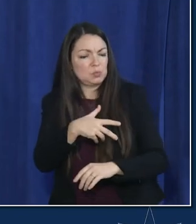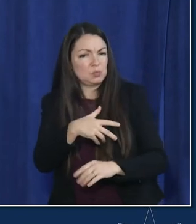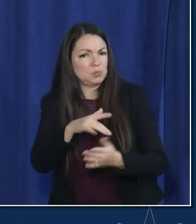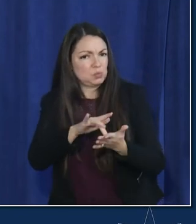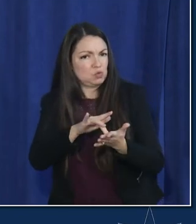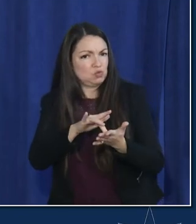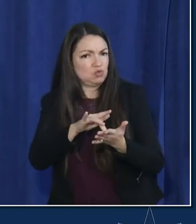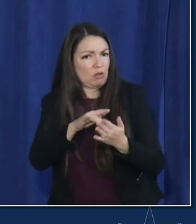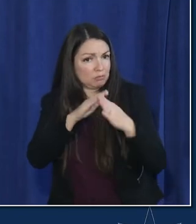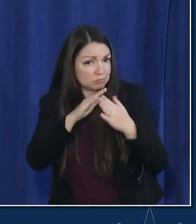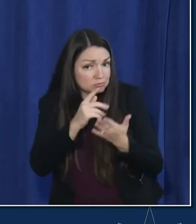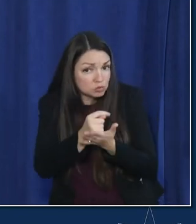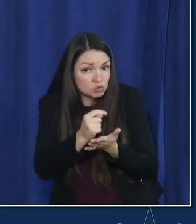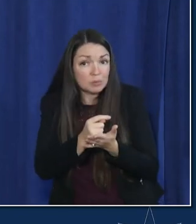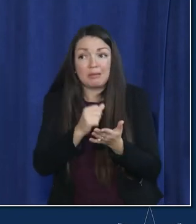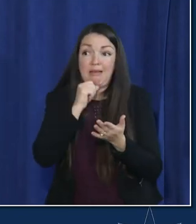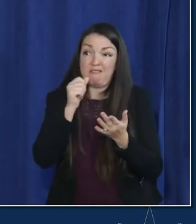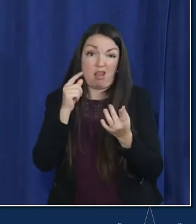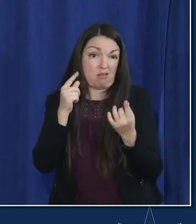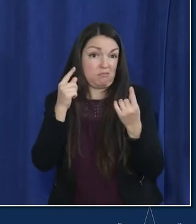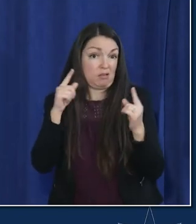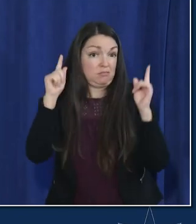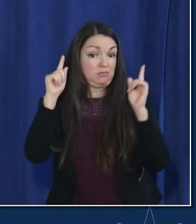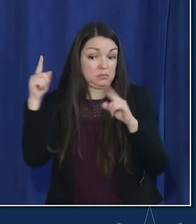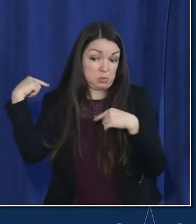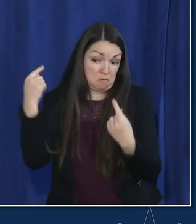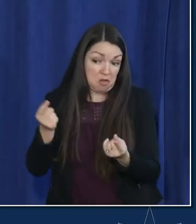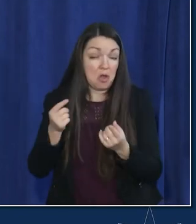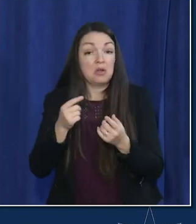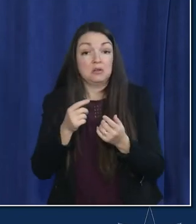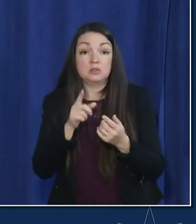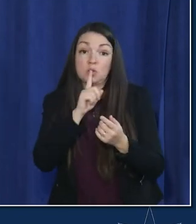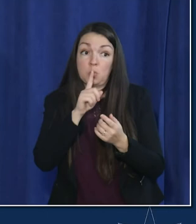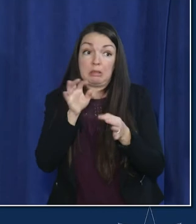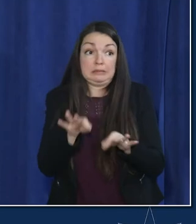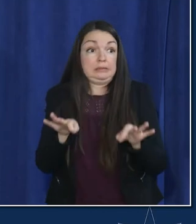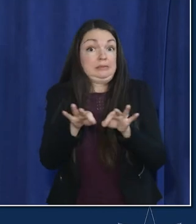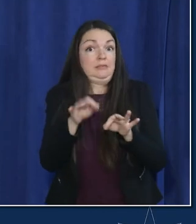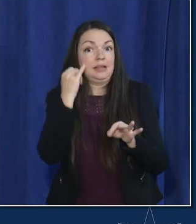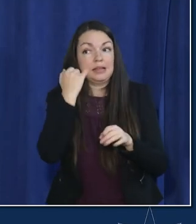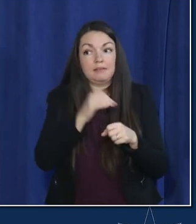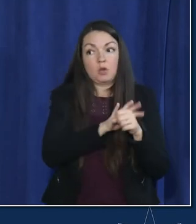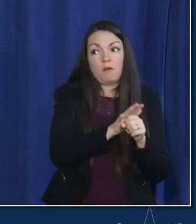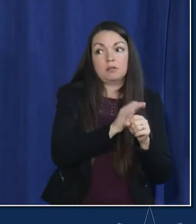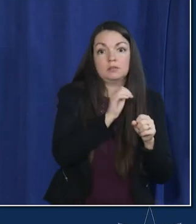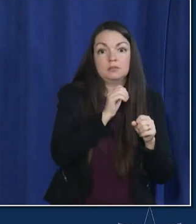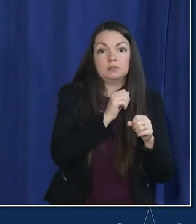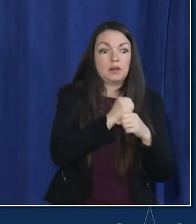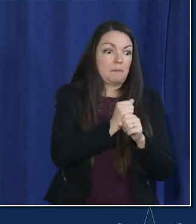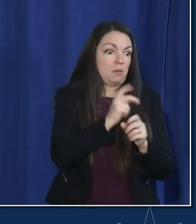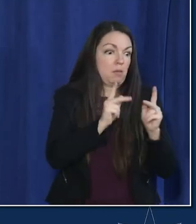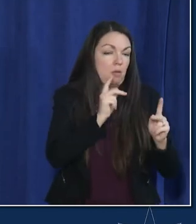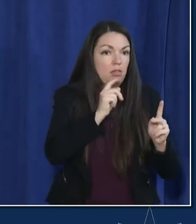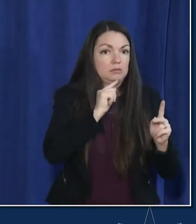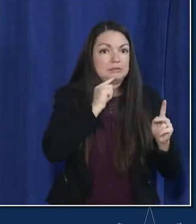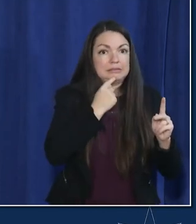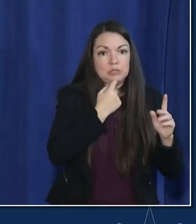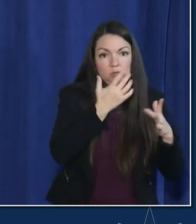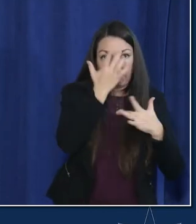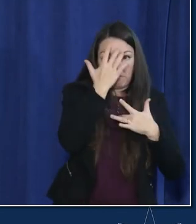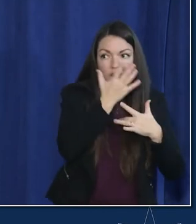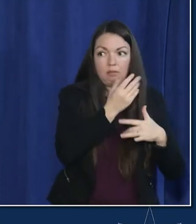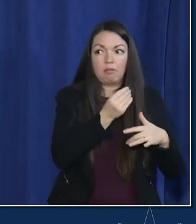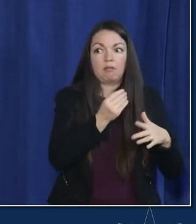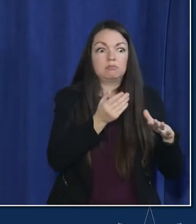i think that has the potential to be actually a pretty significant breakthrough um we if covet didn't make people seriously ill put them in the hospital and make them die we